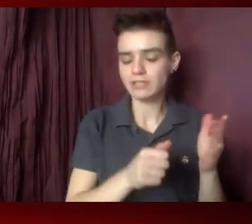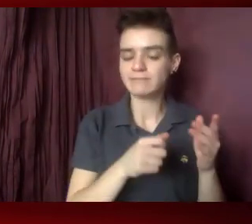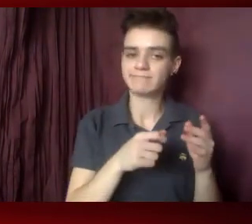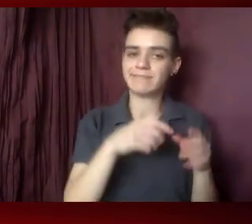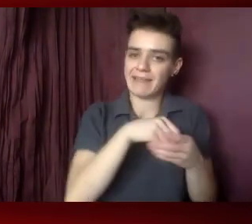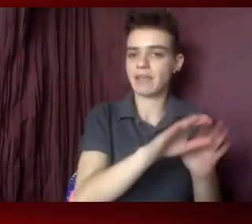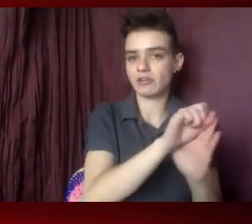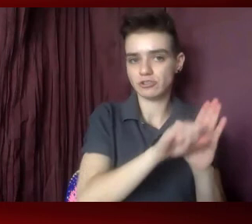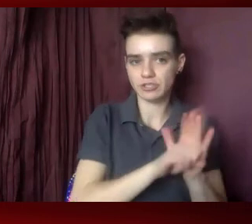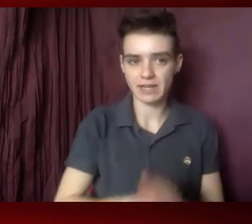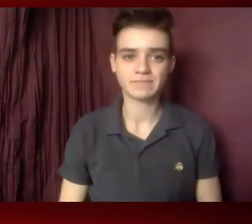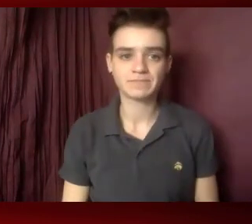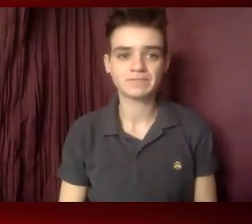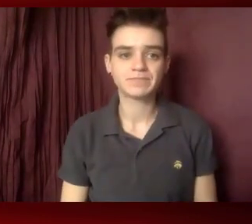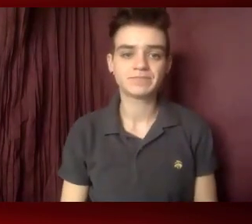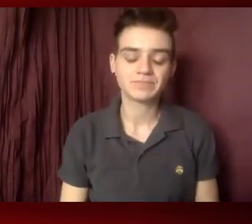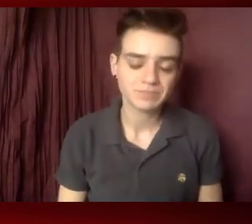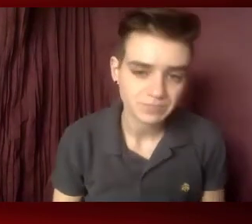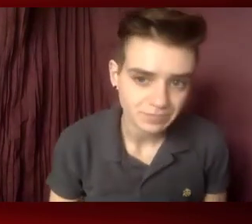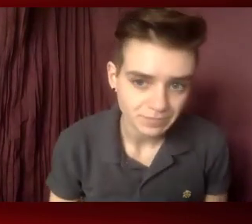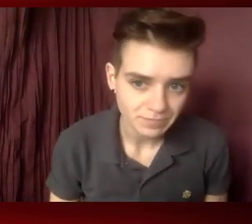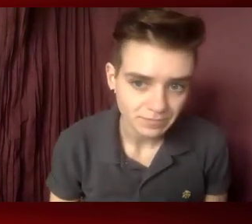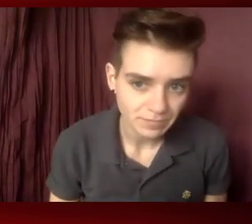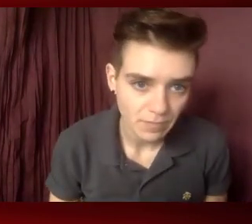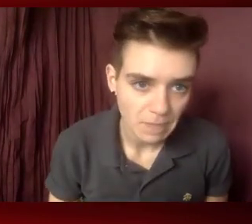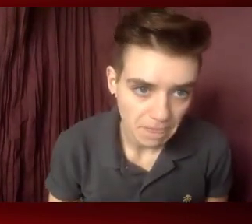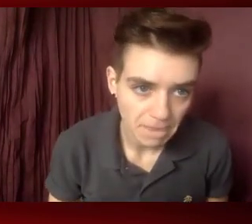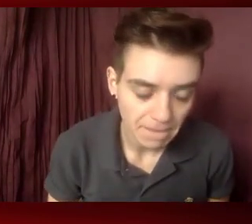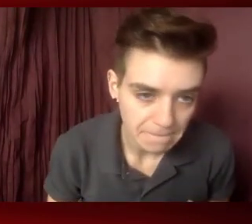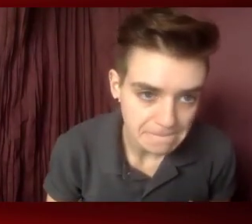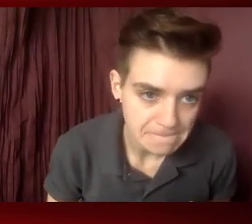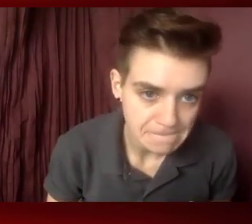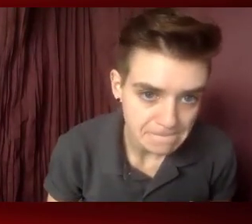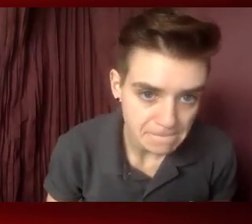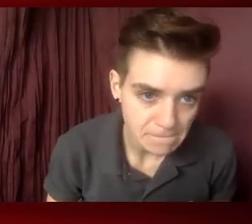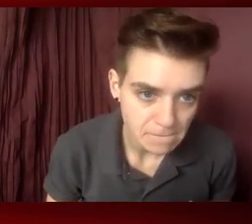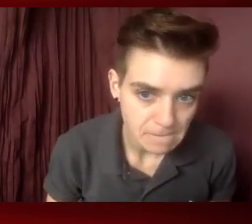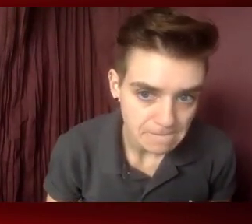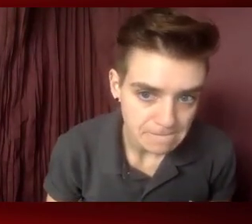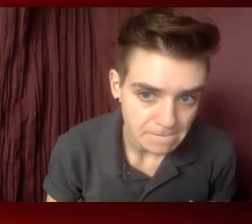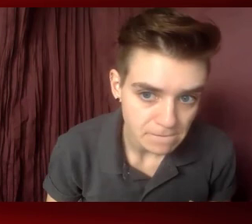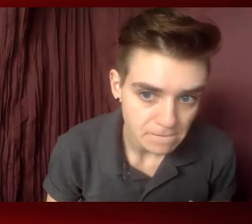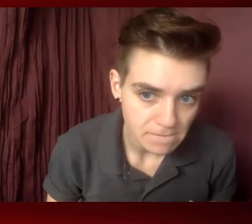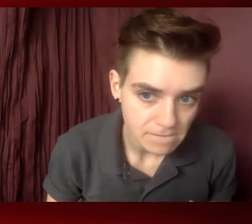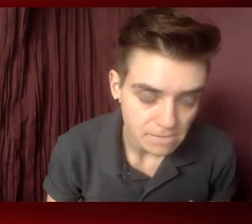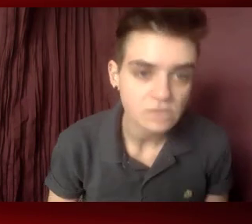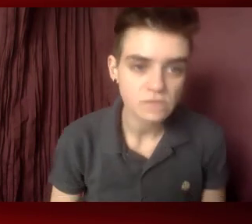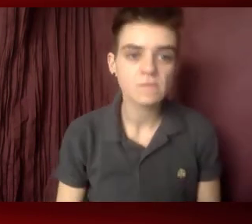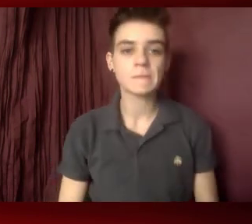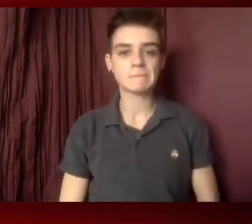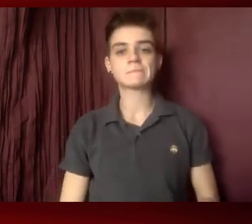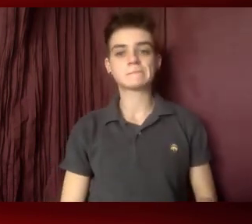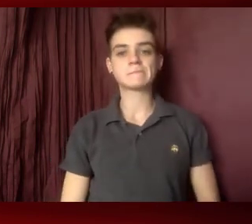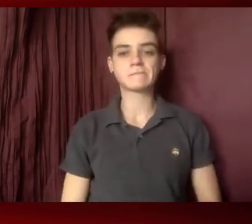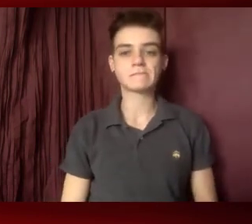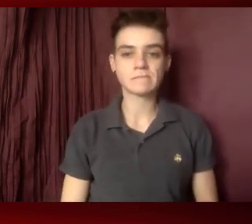to the last administration, because after all elections have consequences, we have a court whose makeup is more hostile to